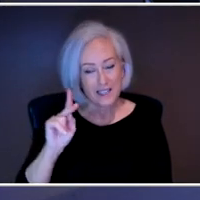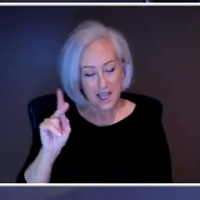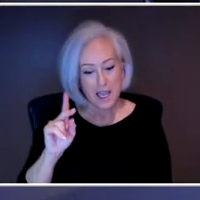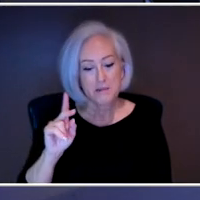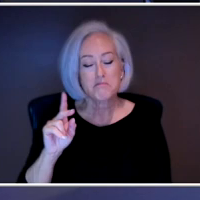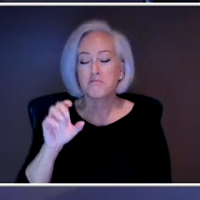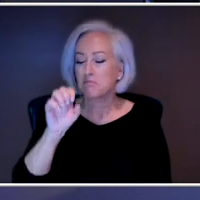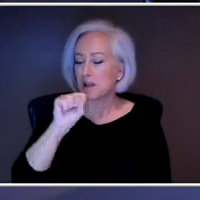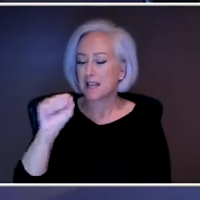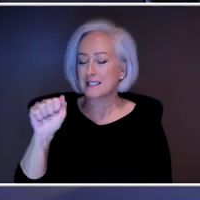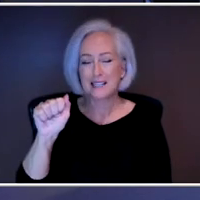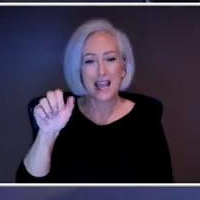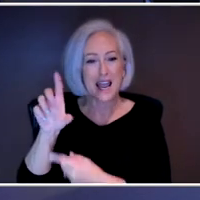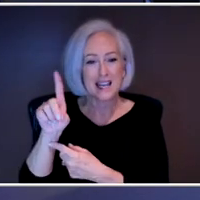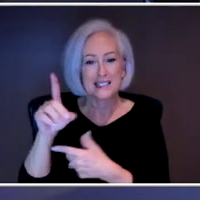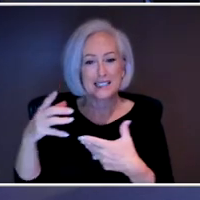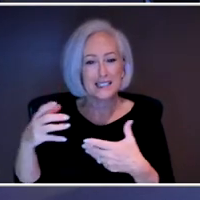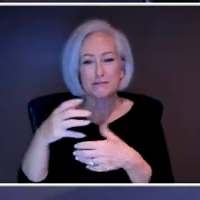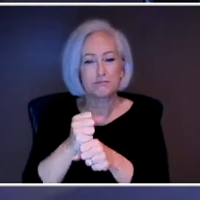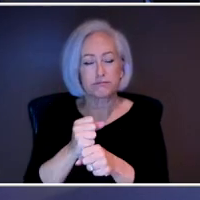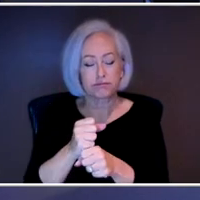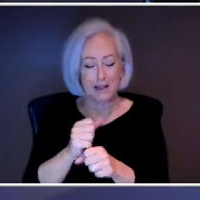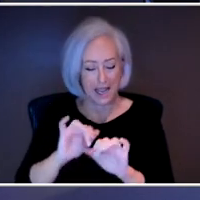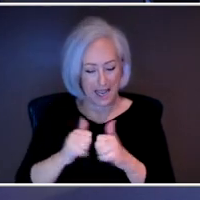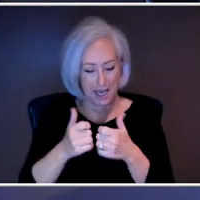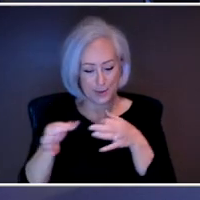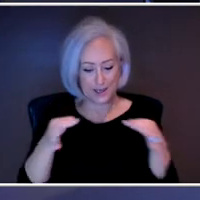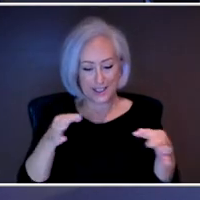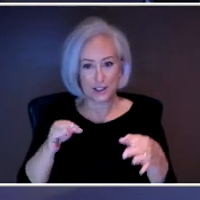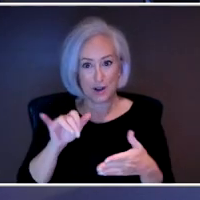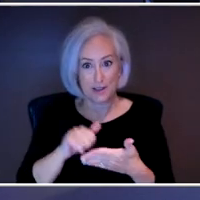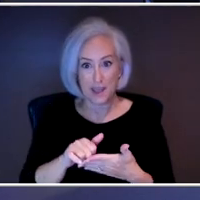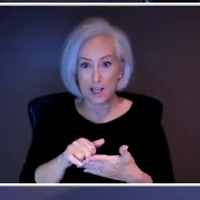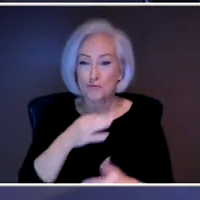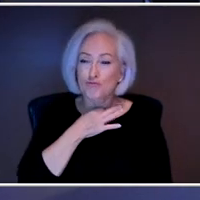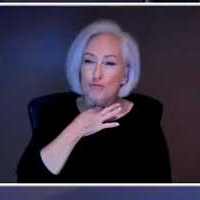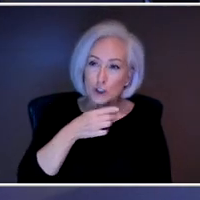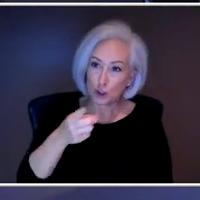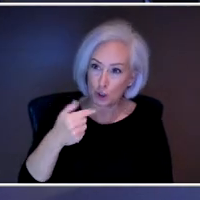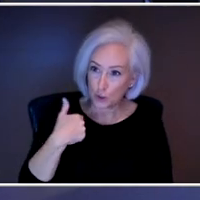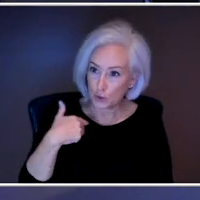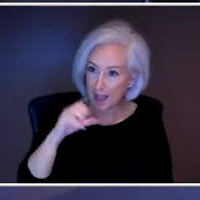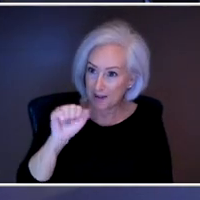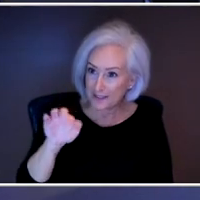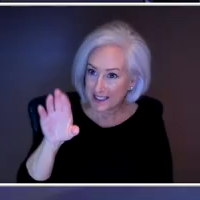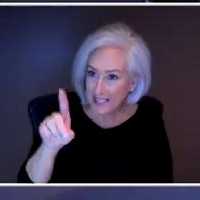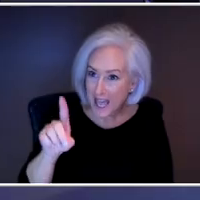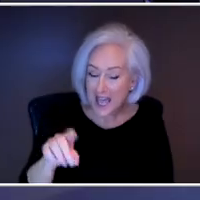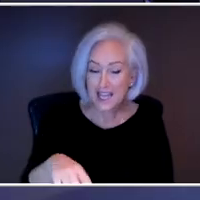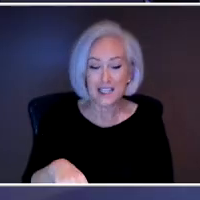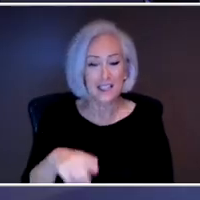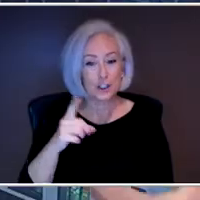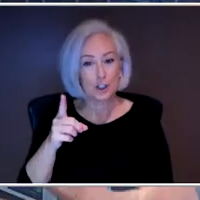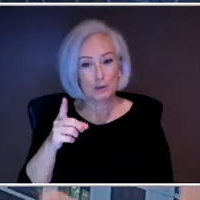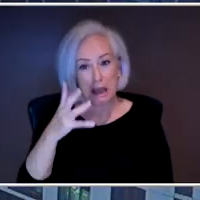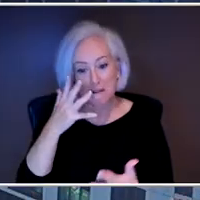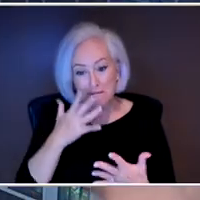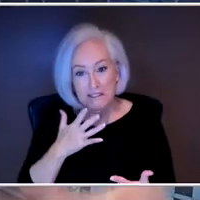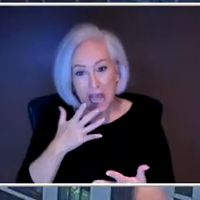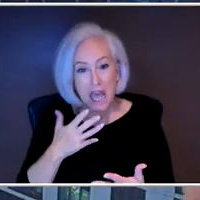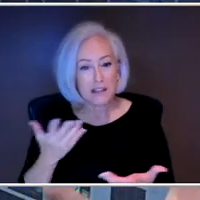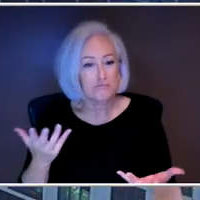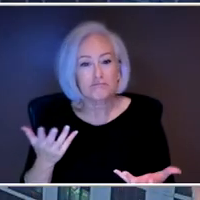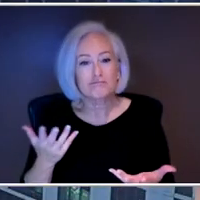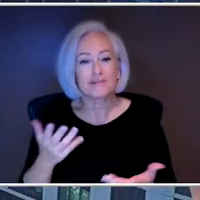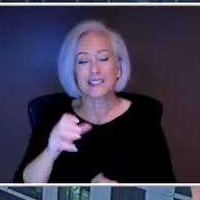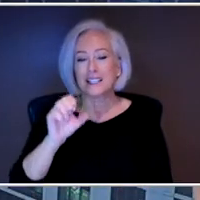we describe that or what do we say? Do we say, do you have SAD or do you have S-A-D? Yeah. So, actually, seasonal affective disorder is